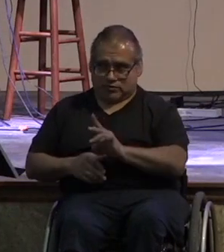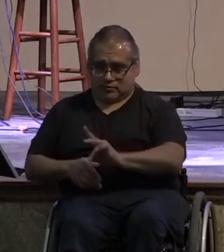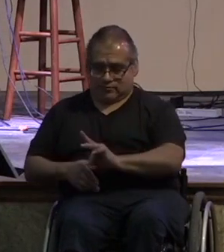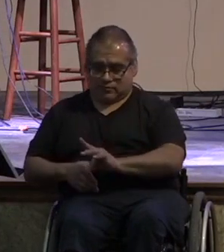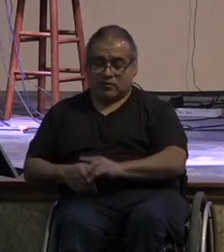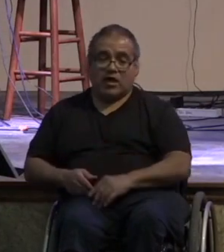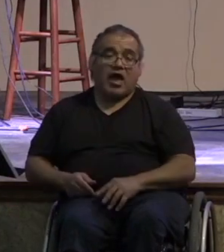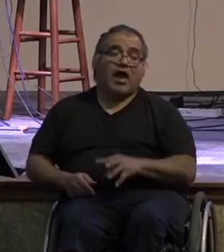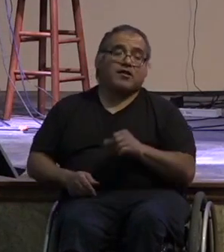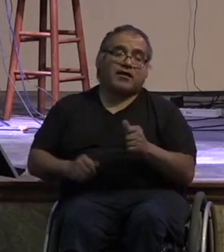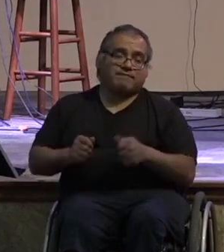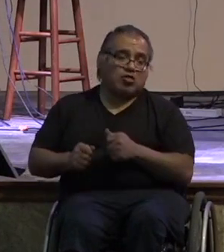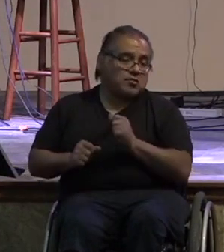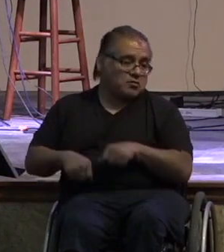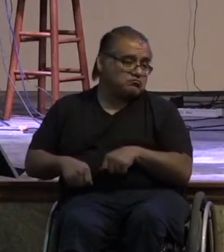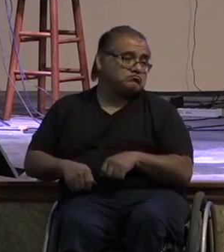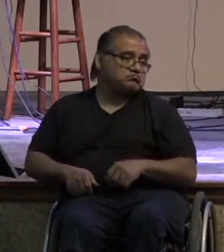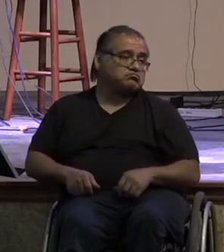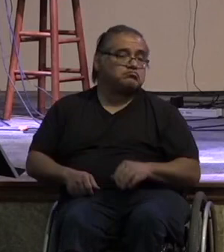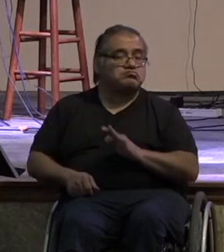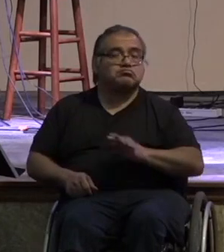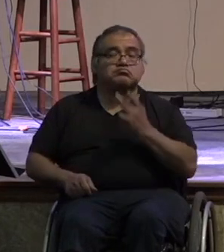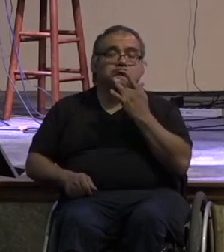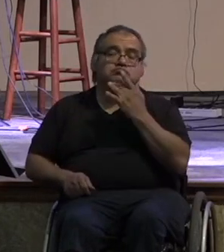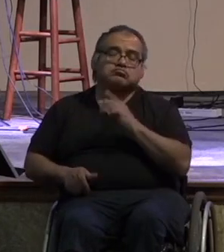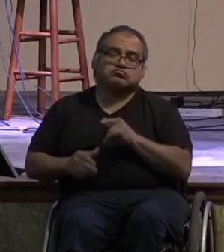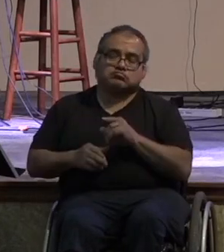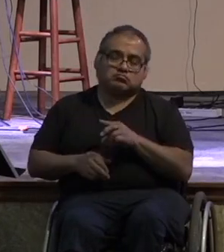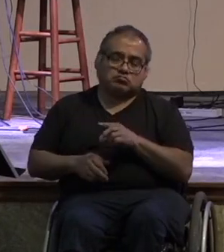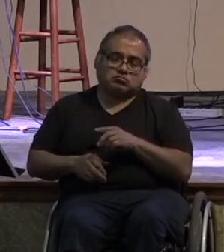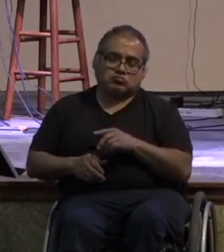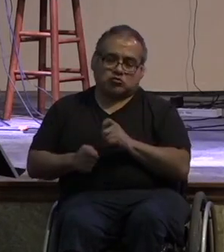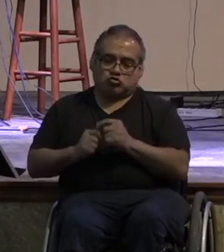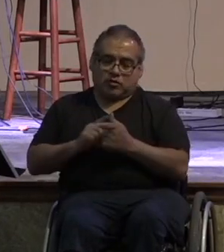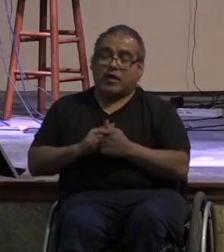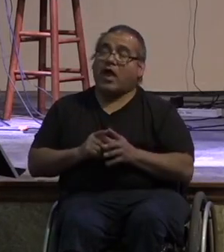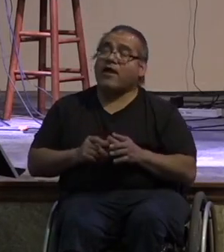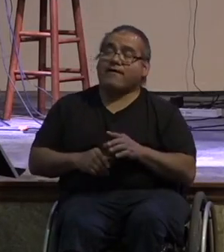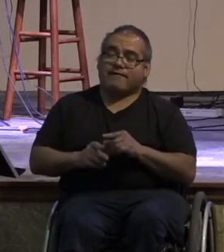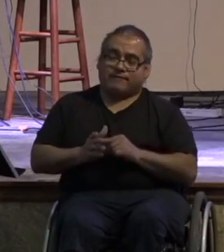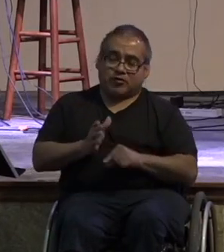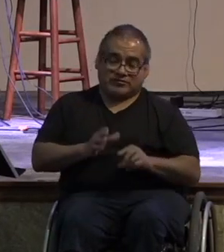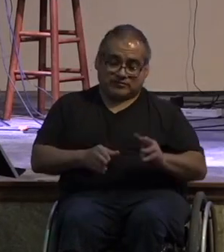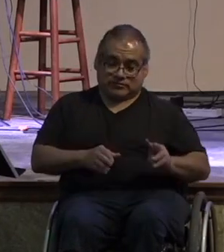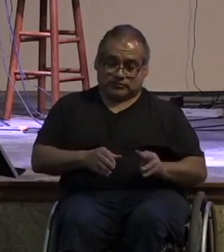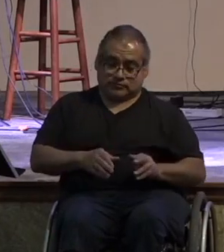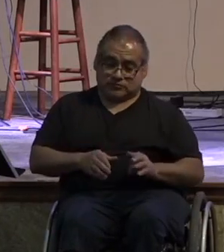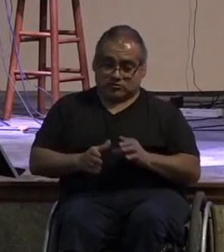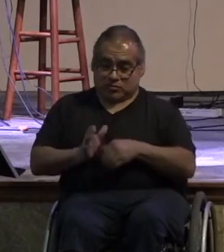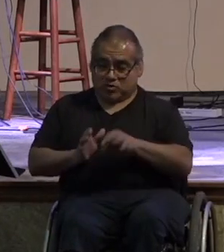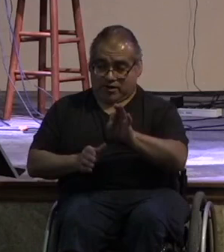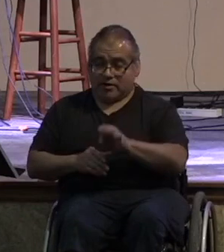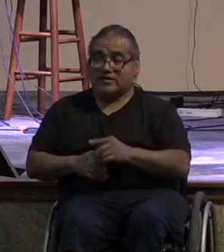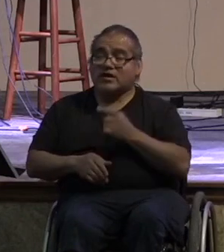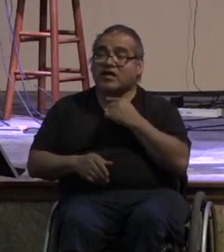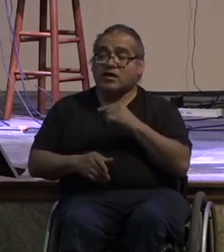and you can just follow along with me in whatever version you have verse 6 chapter 9 says the point is this whoever